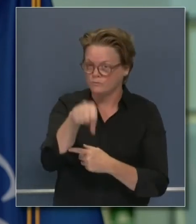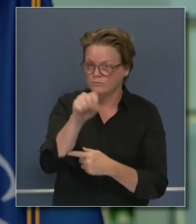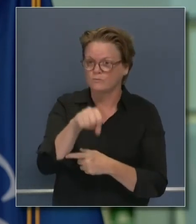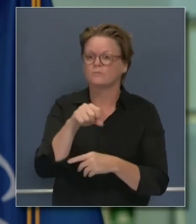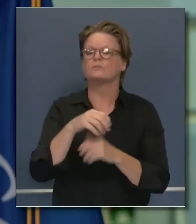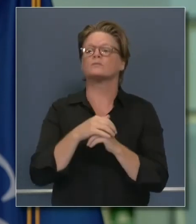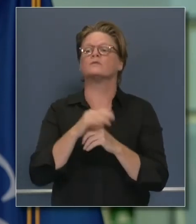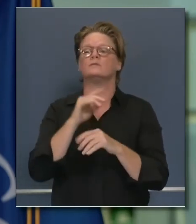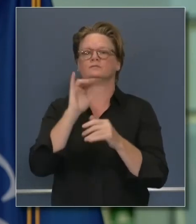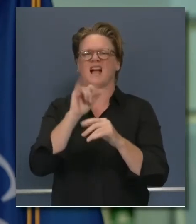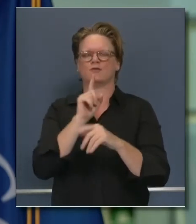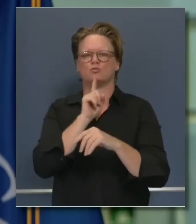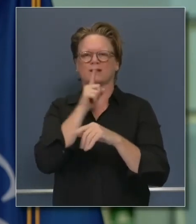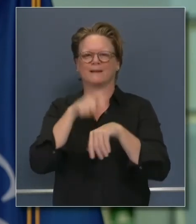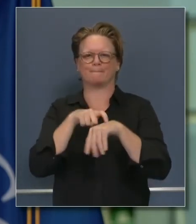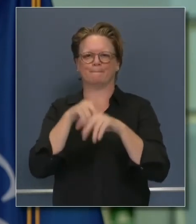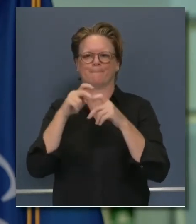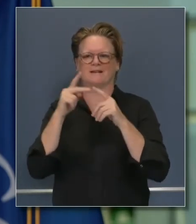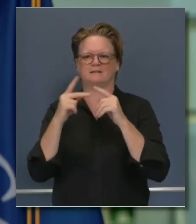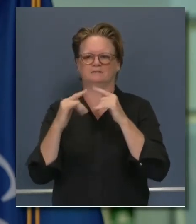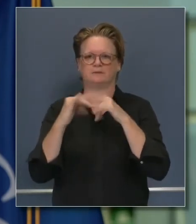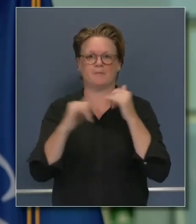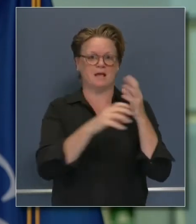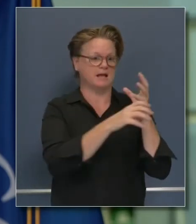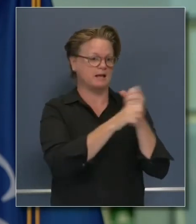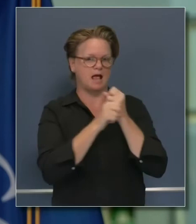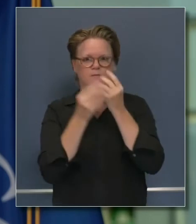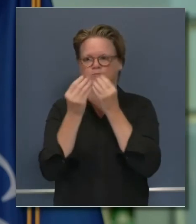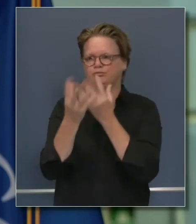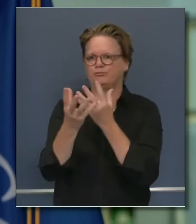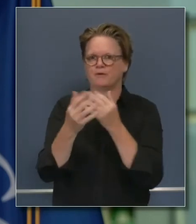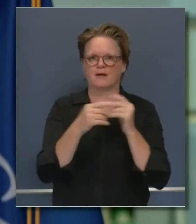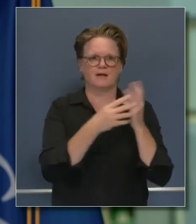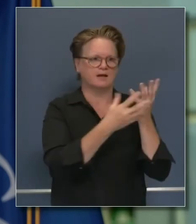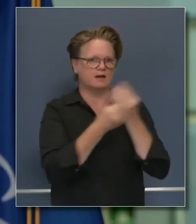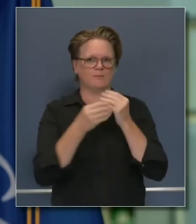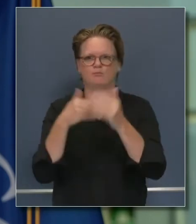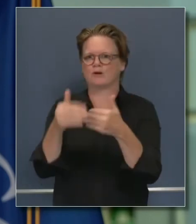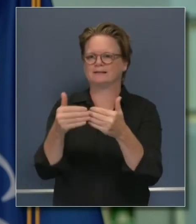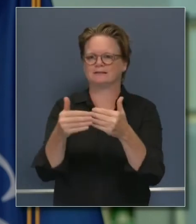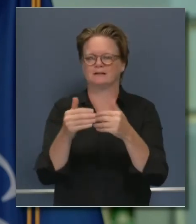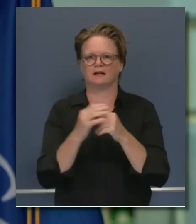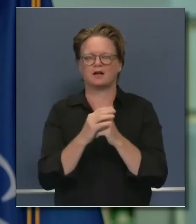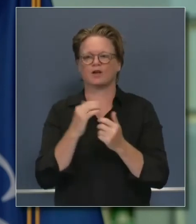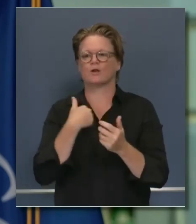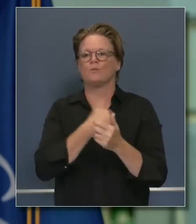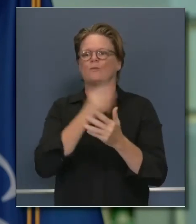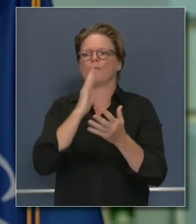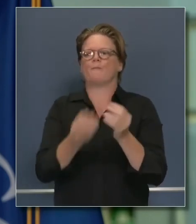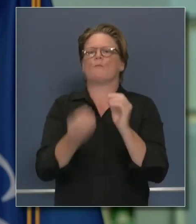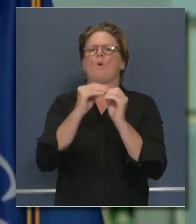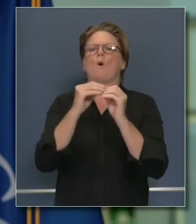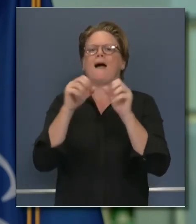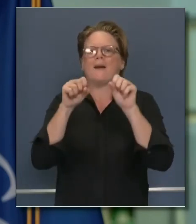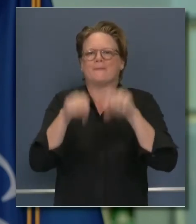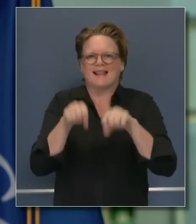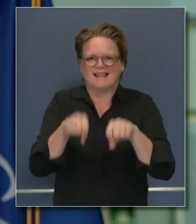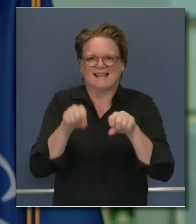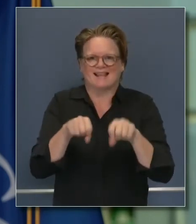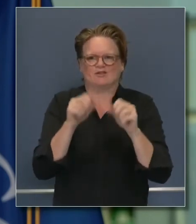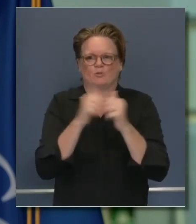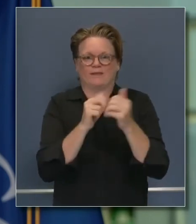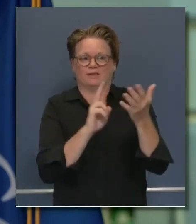meaningful because of the diagnostic time, and the results will allow us more capacity from an epidemiological